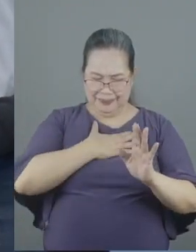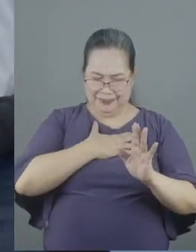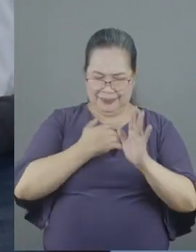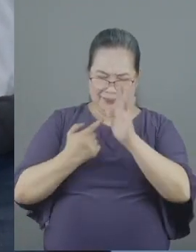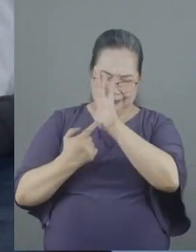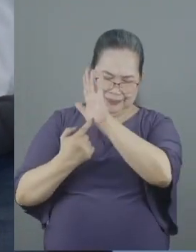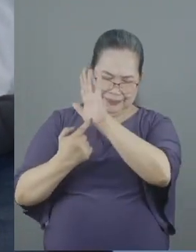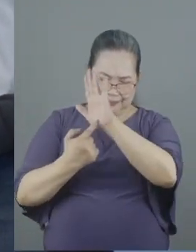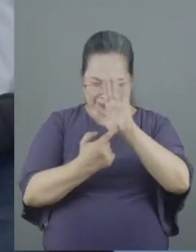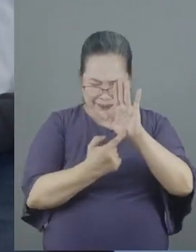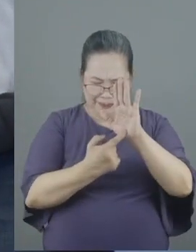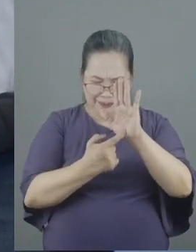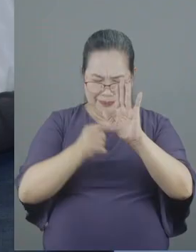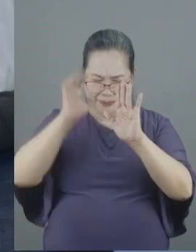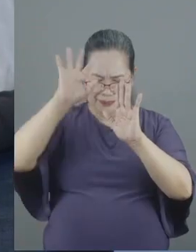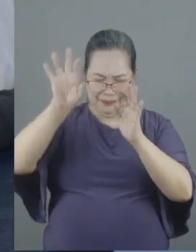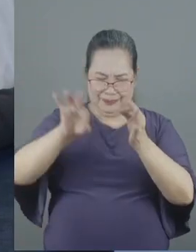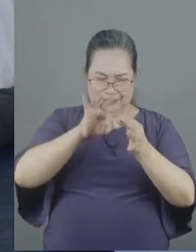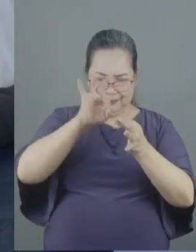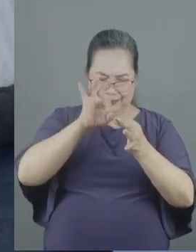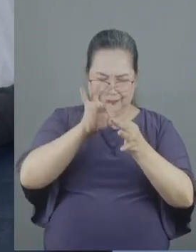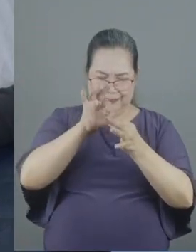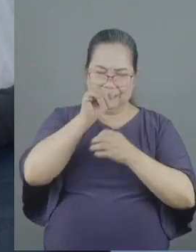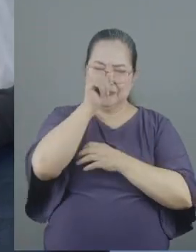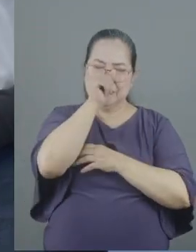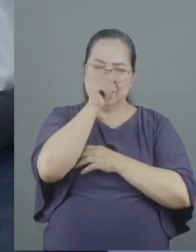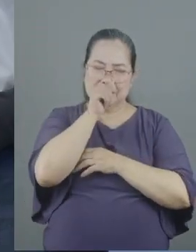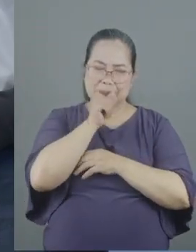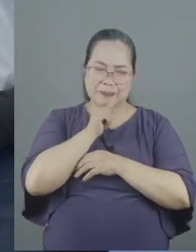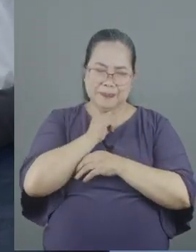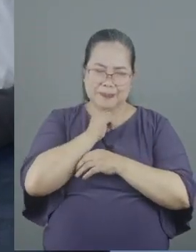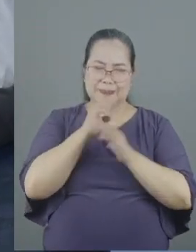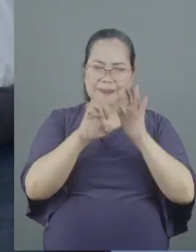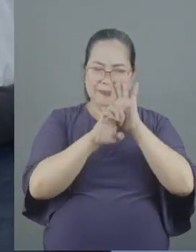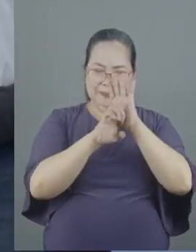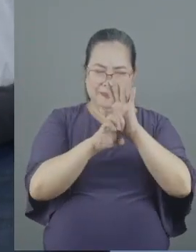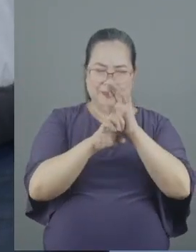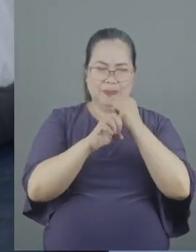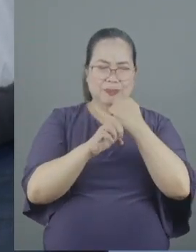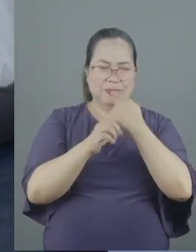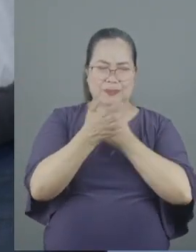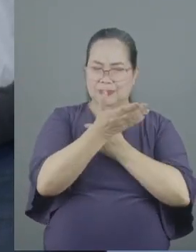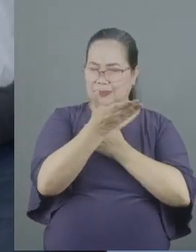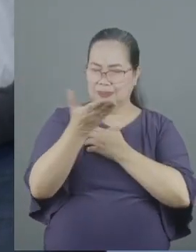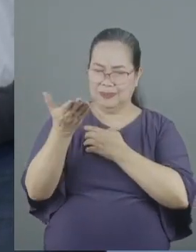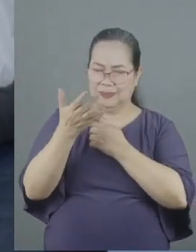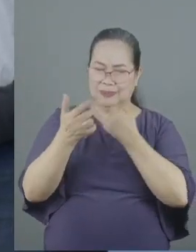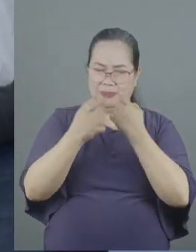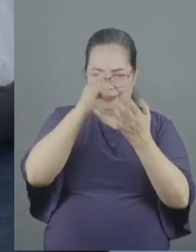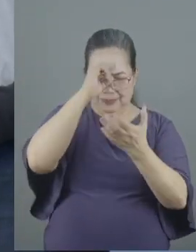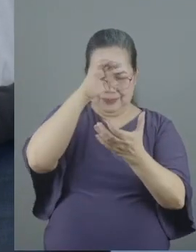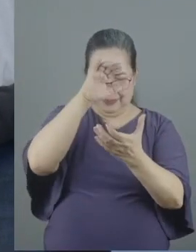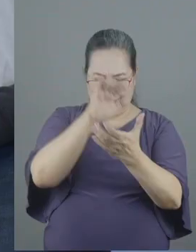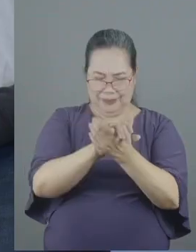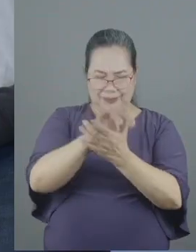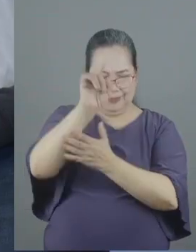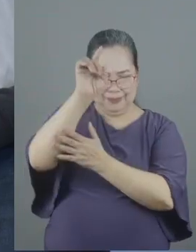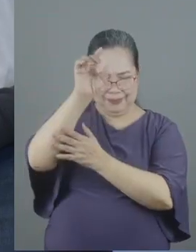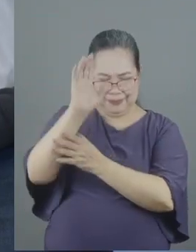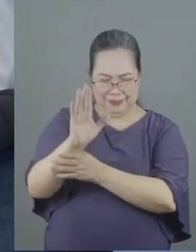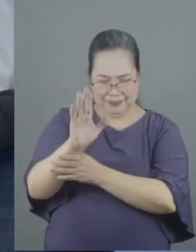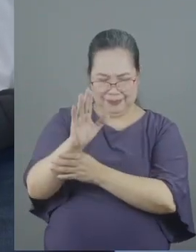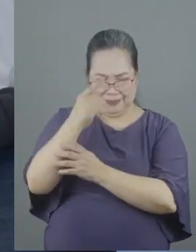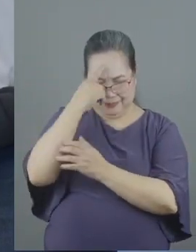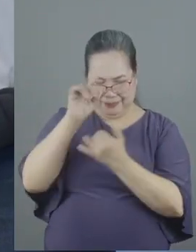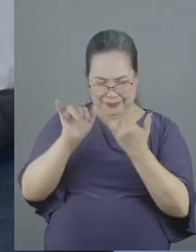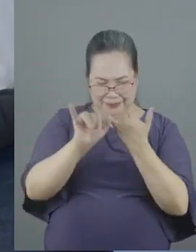his perfect patience as an example to those who are to believe in him for